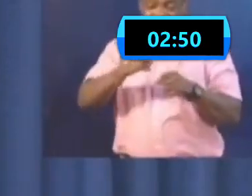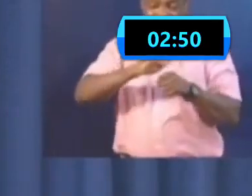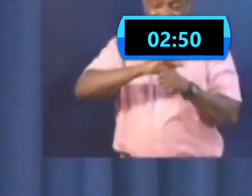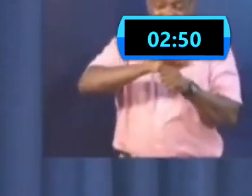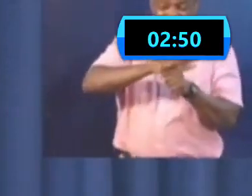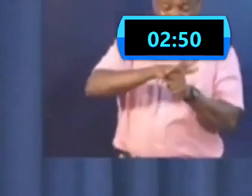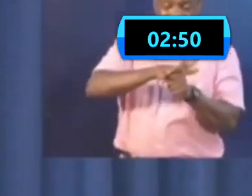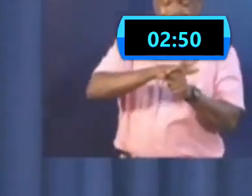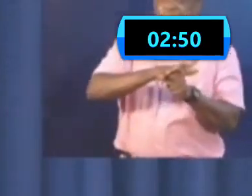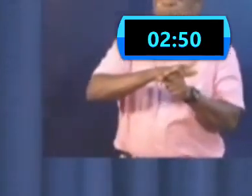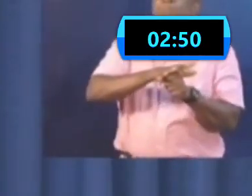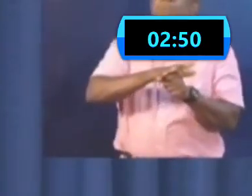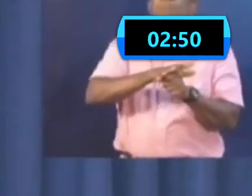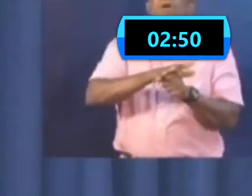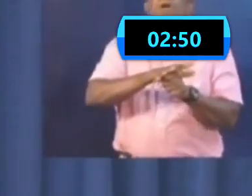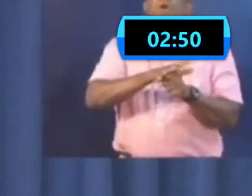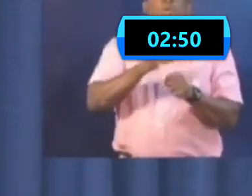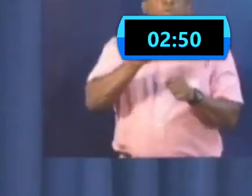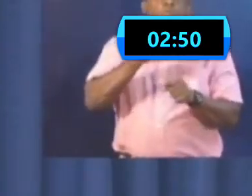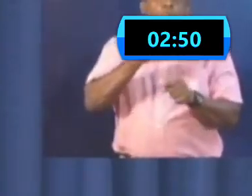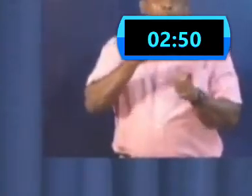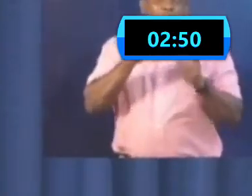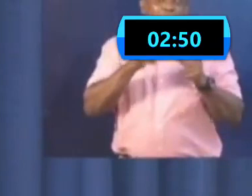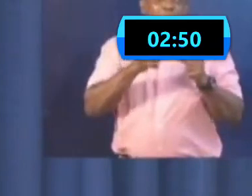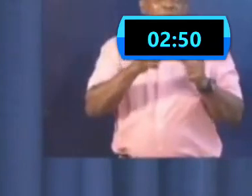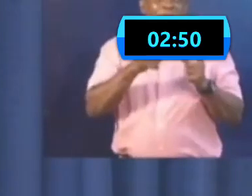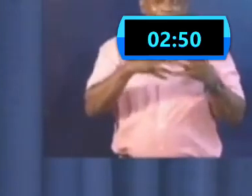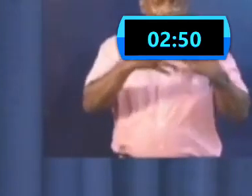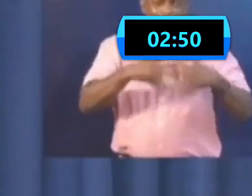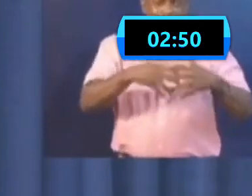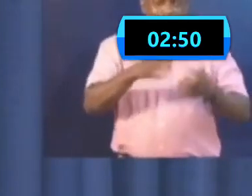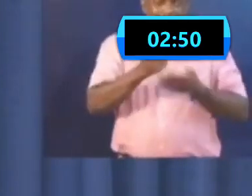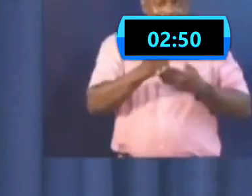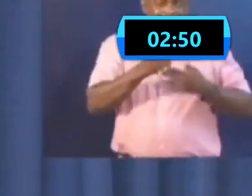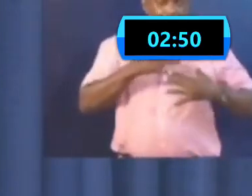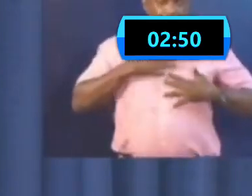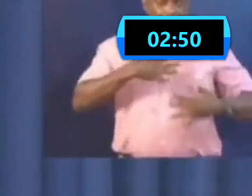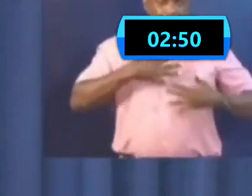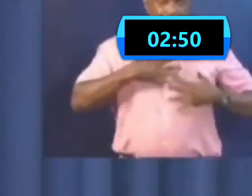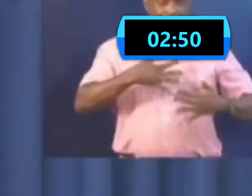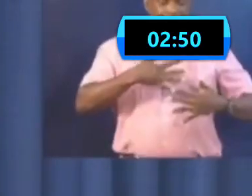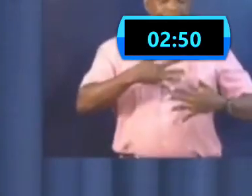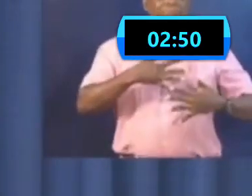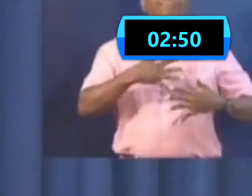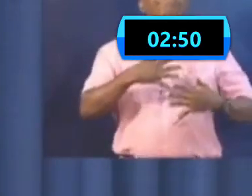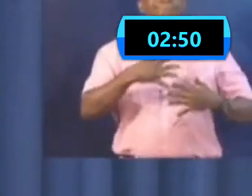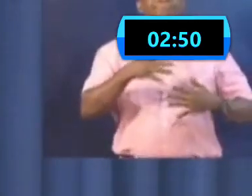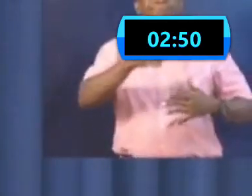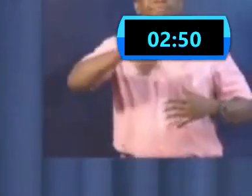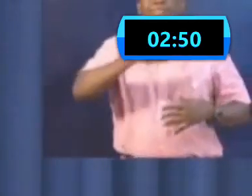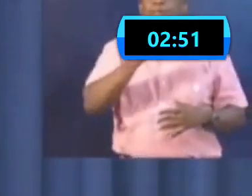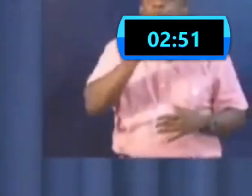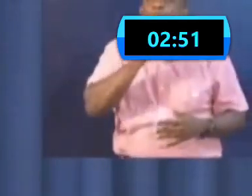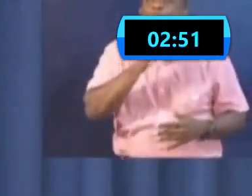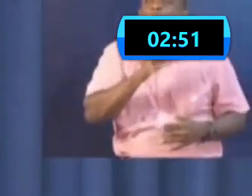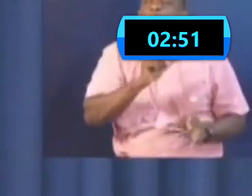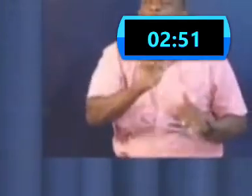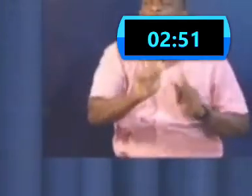and people who had underlying health conditions. So the information that came to us from WHO